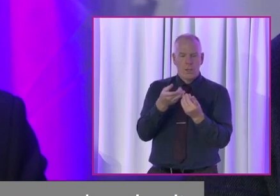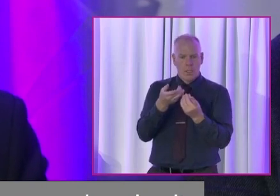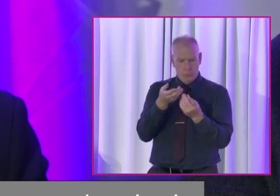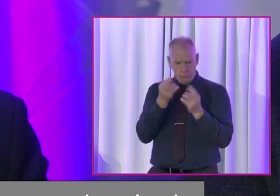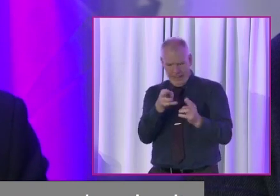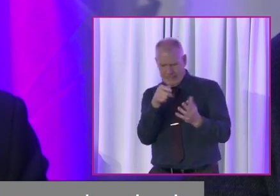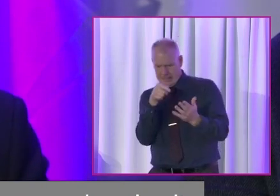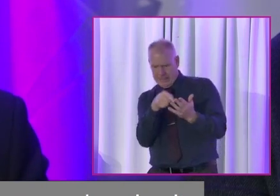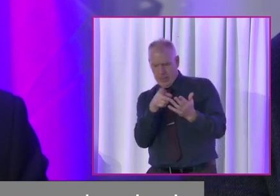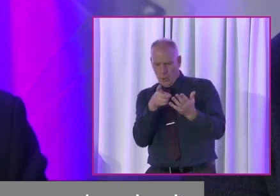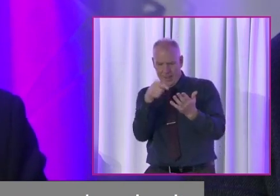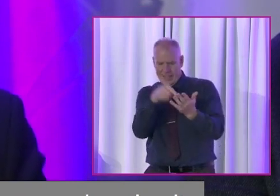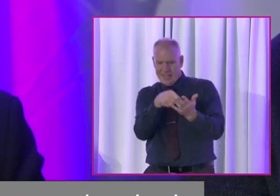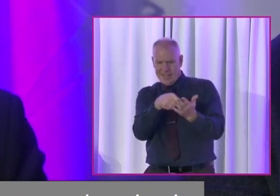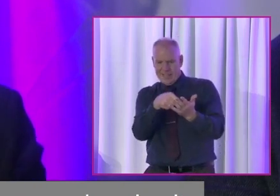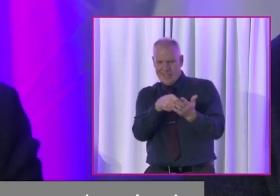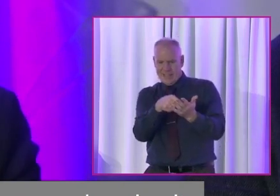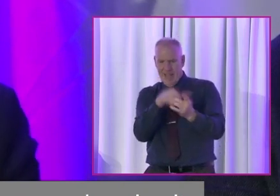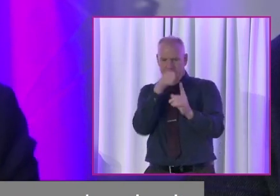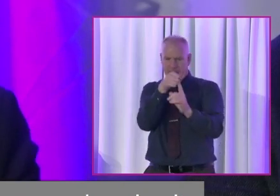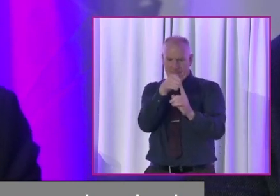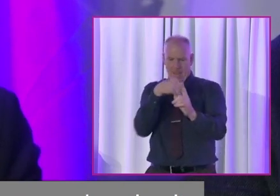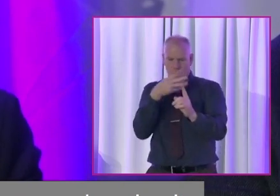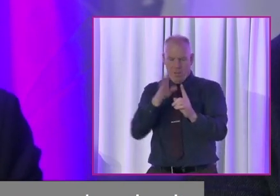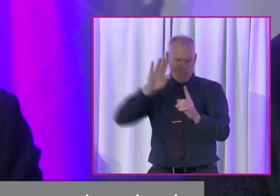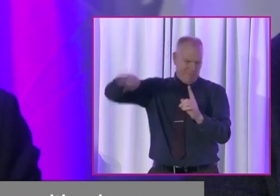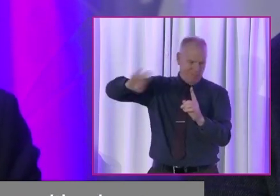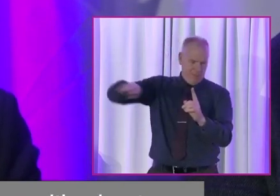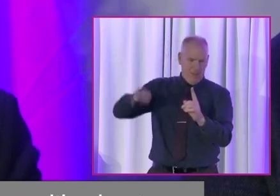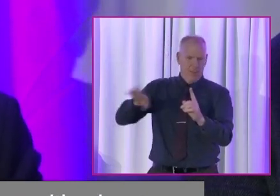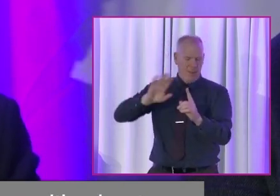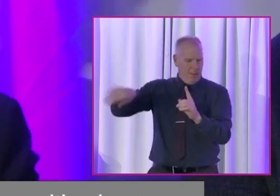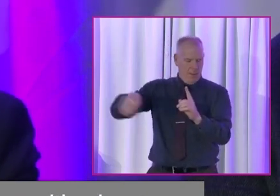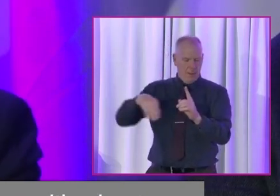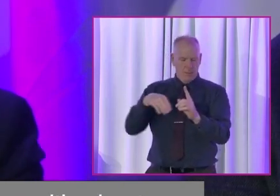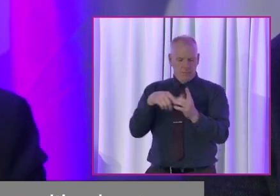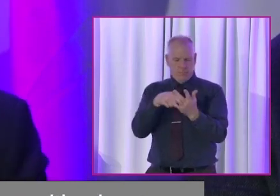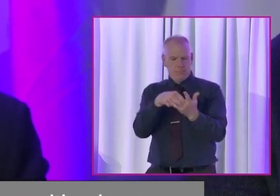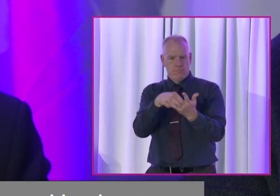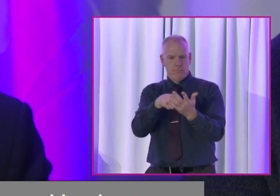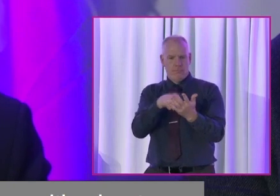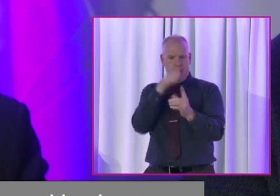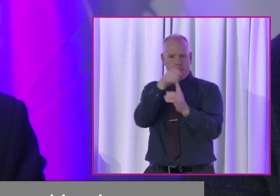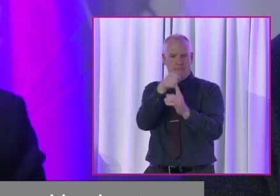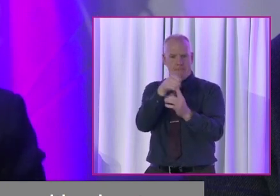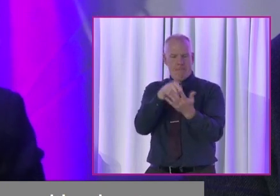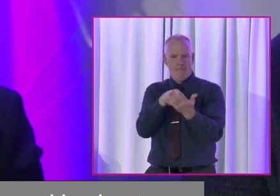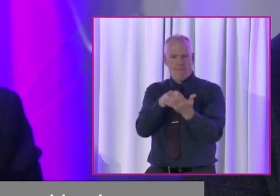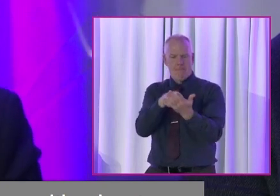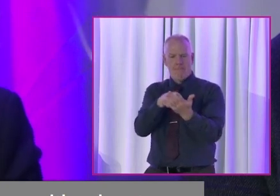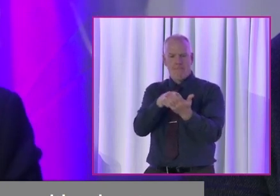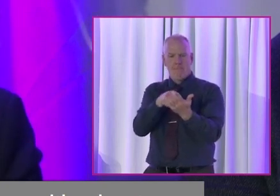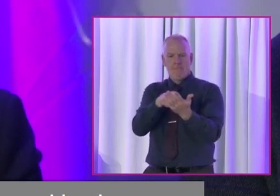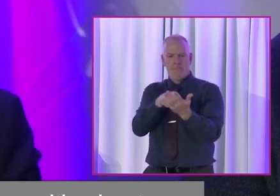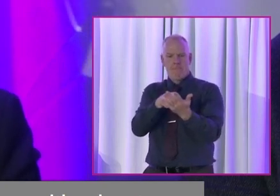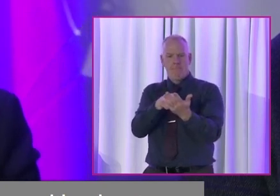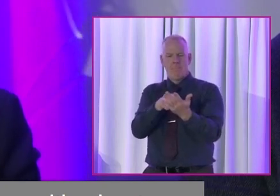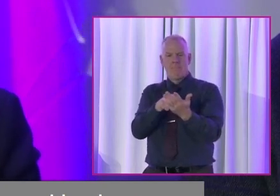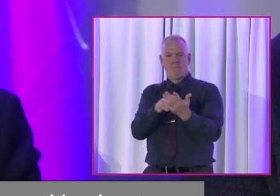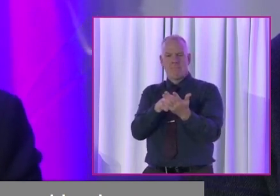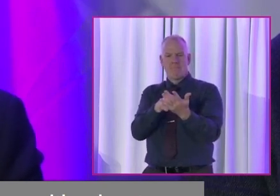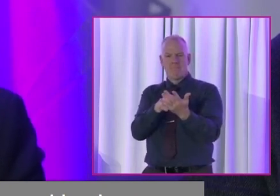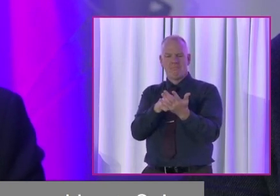I doing, am I working to what I'm supposed to be working to? And in this, it is making